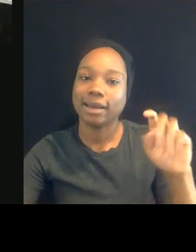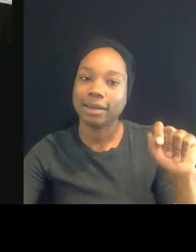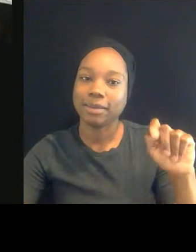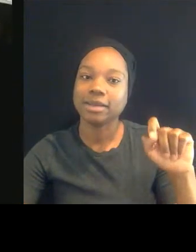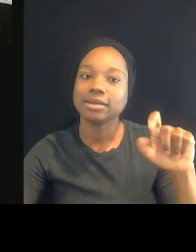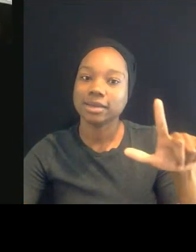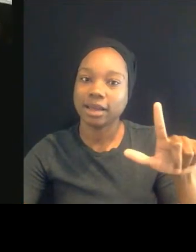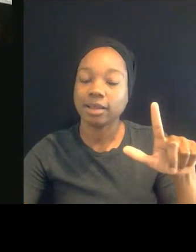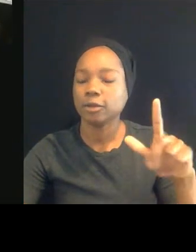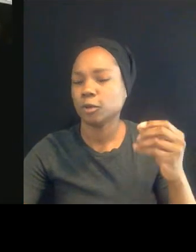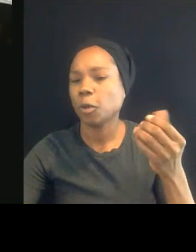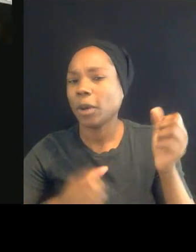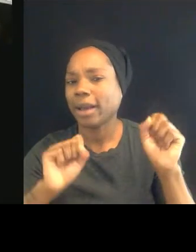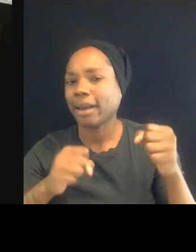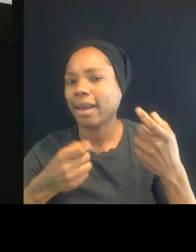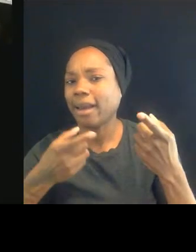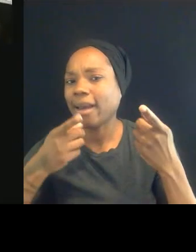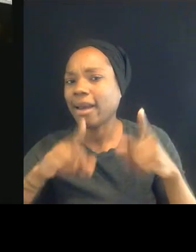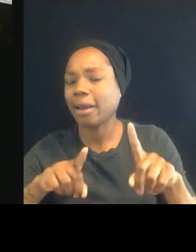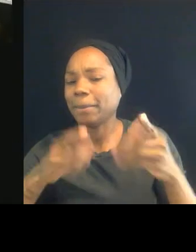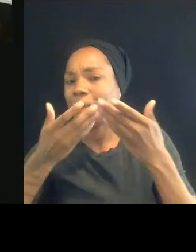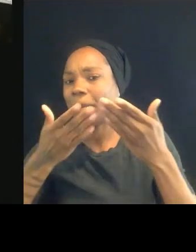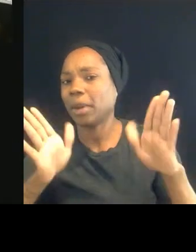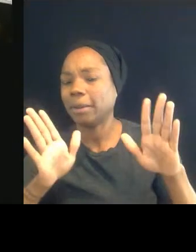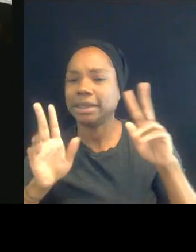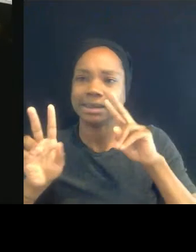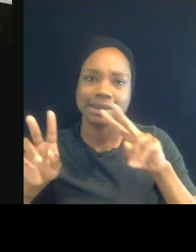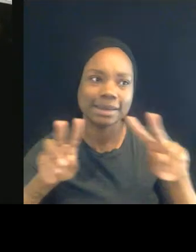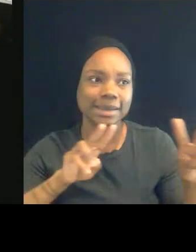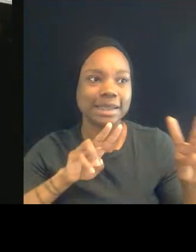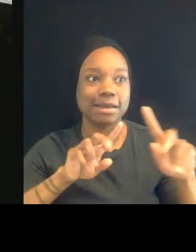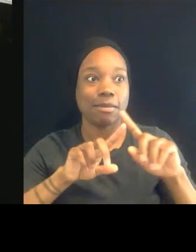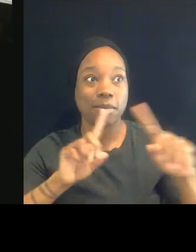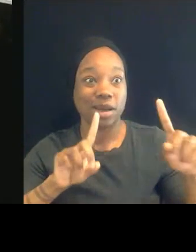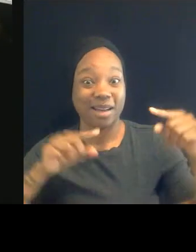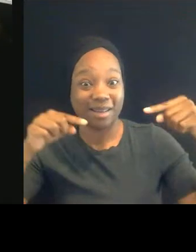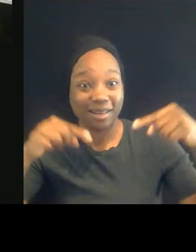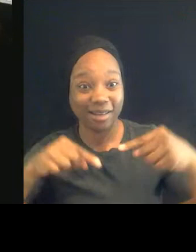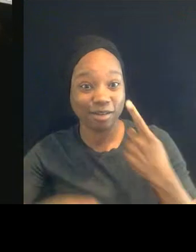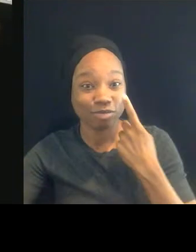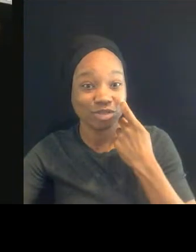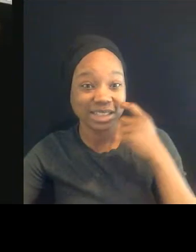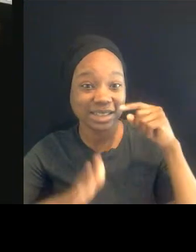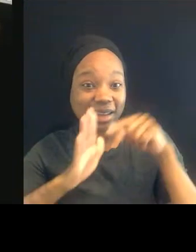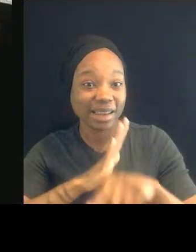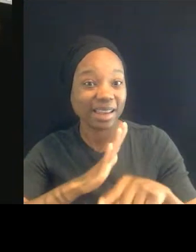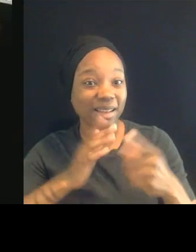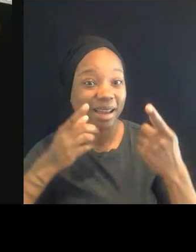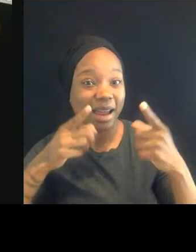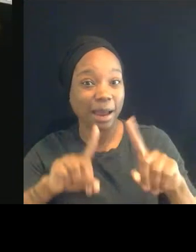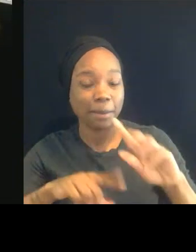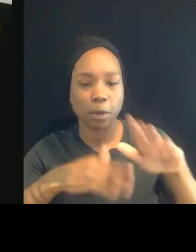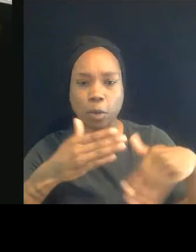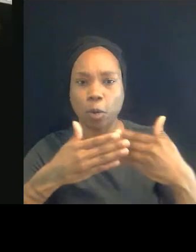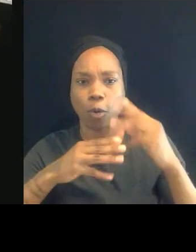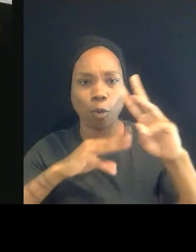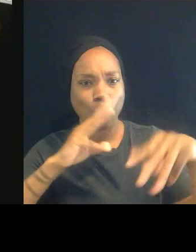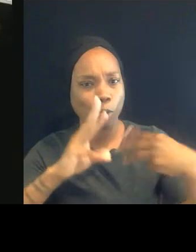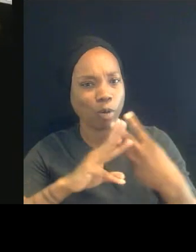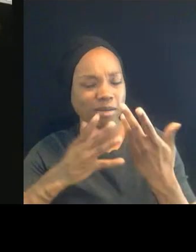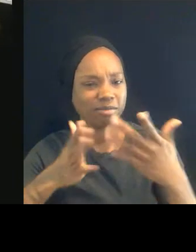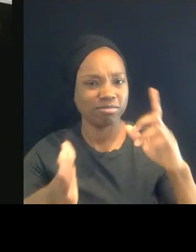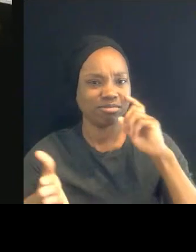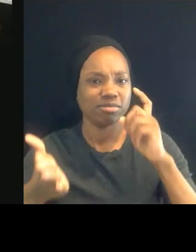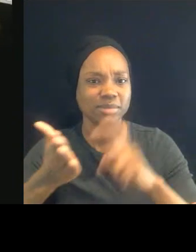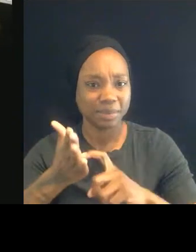all of us. We, the world kind of saw it. And you are sort of part of a tradition of people who have tried to make change through the law,